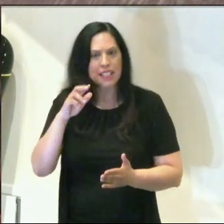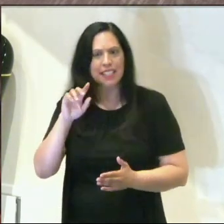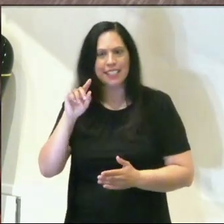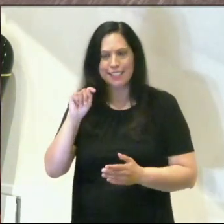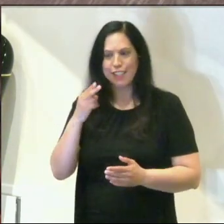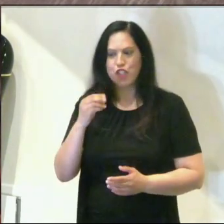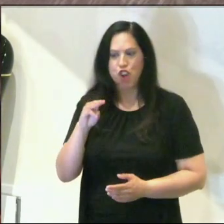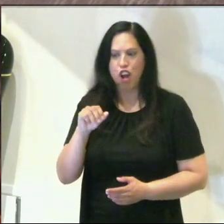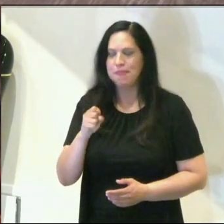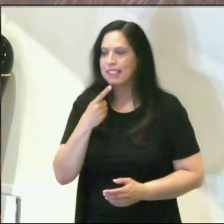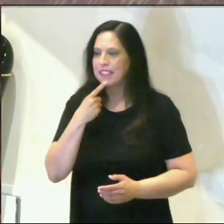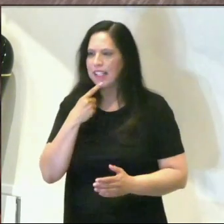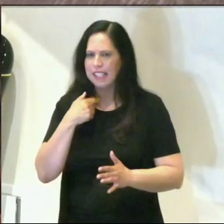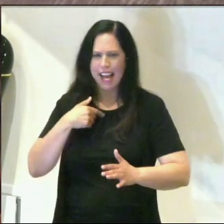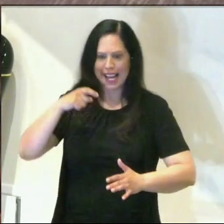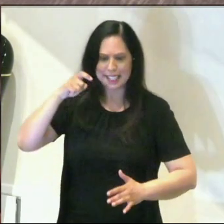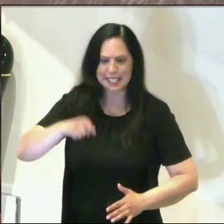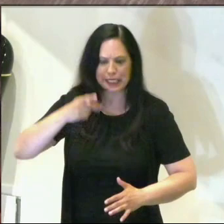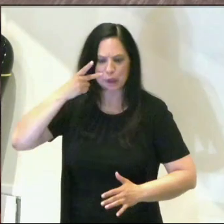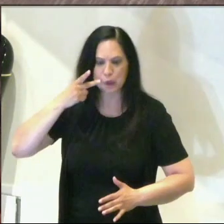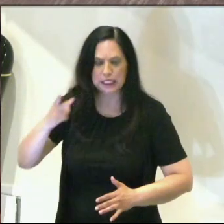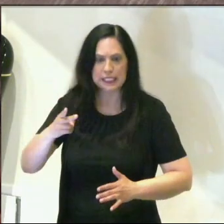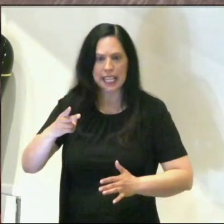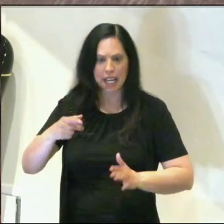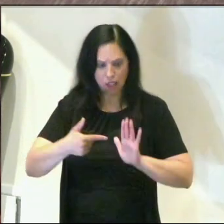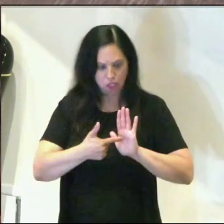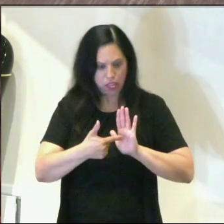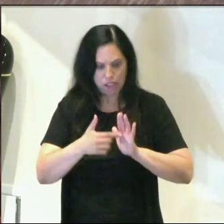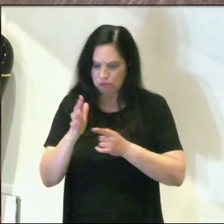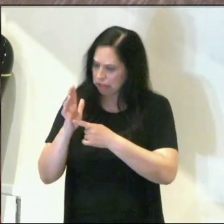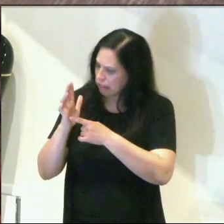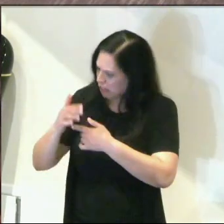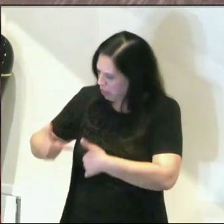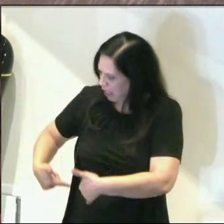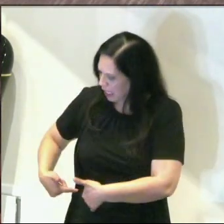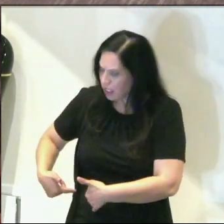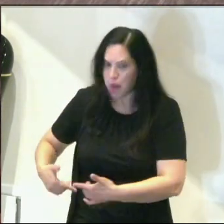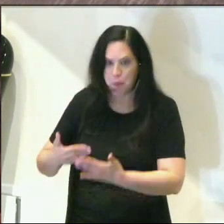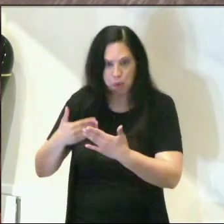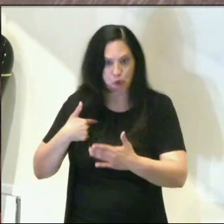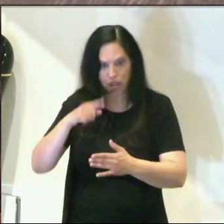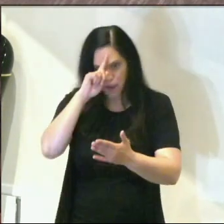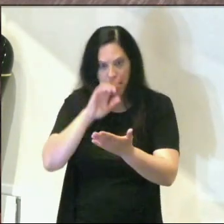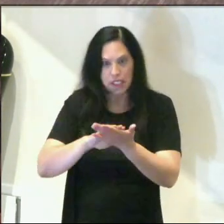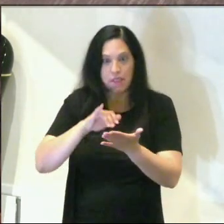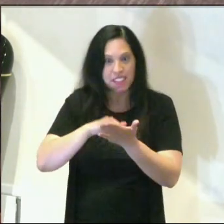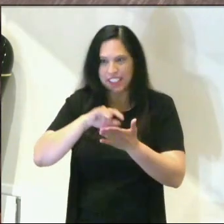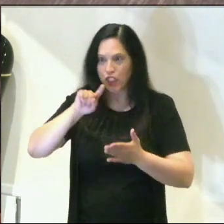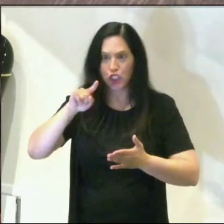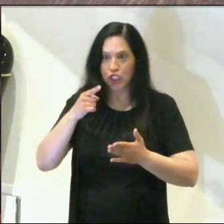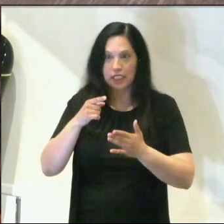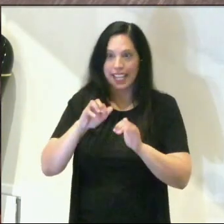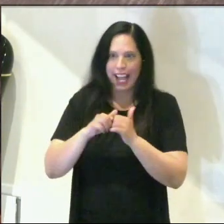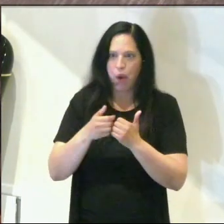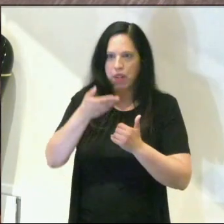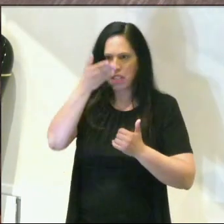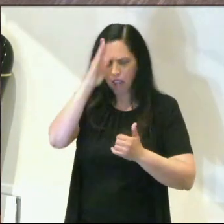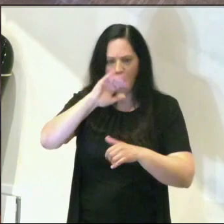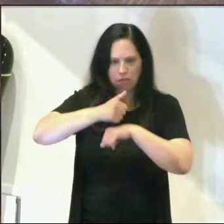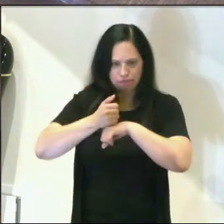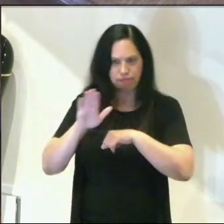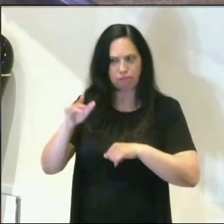I got to see the prince. I got to see the gash in his side before I really believe. That's just how God wired his brain.